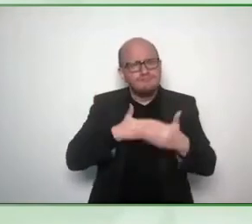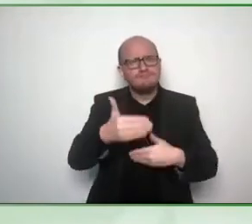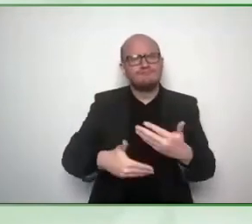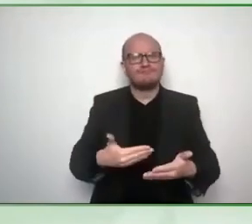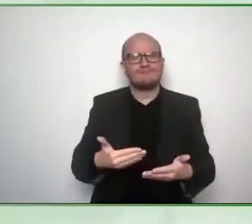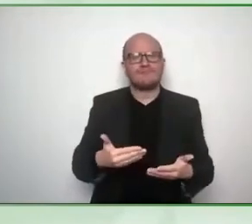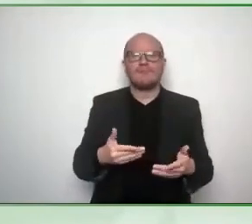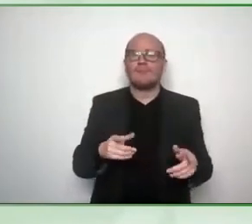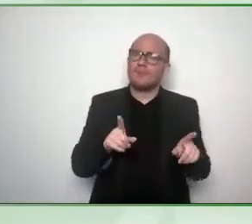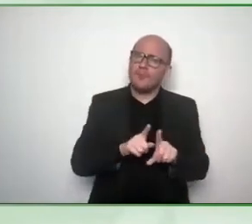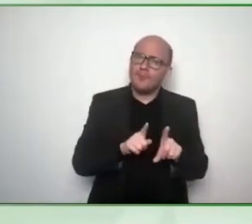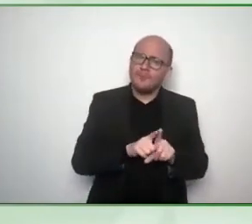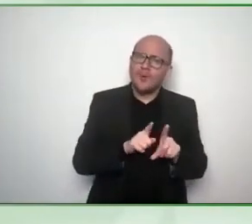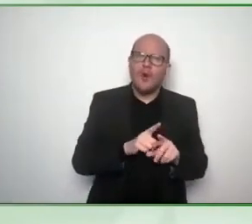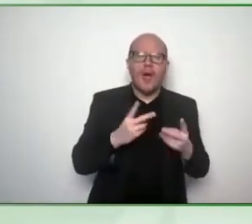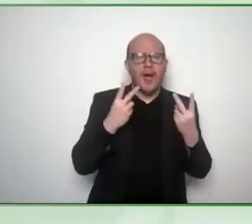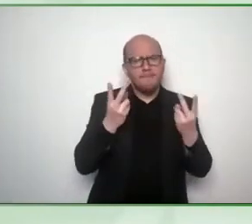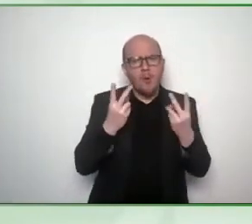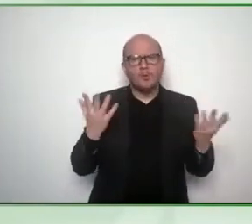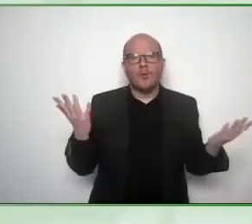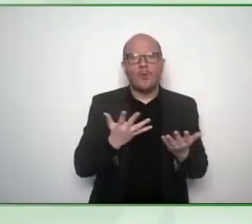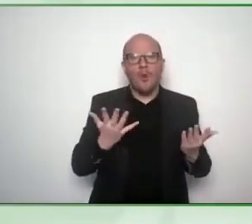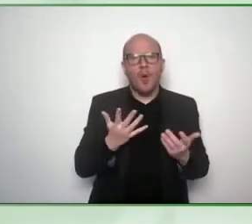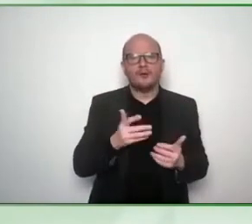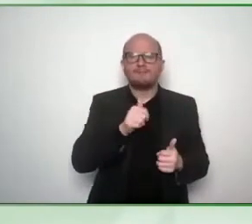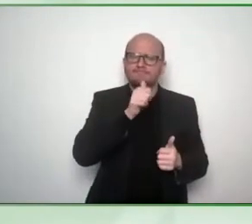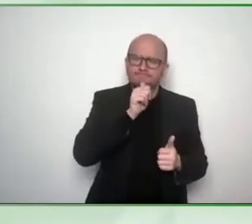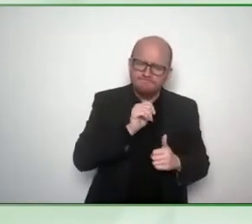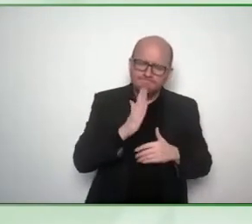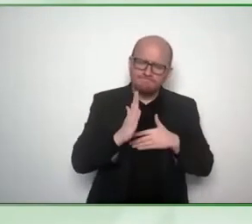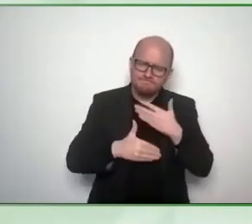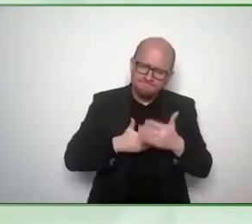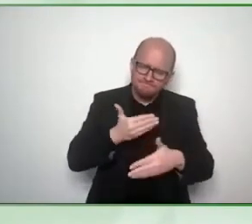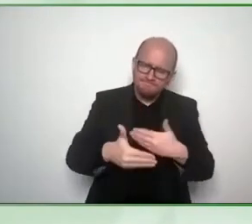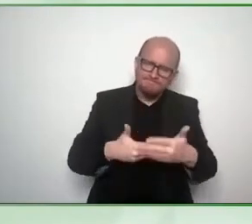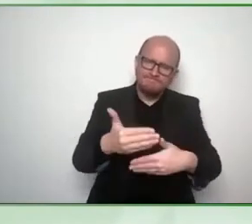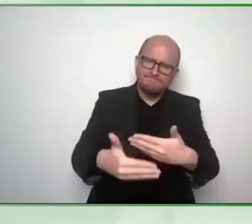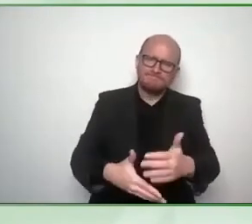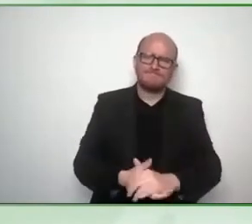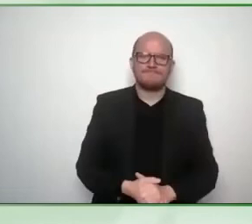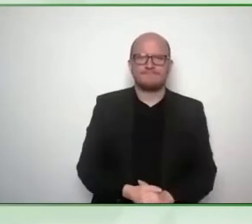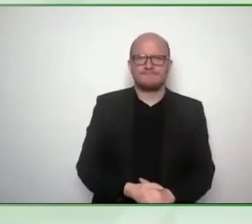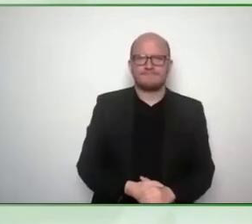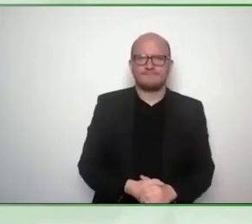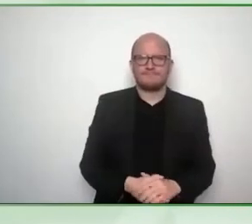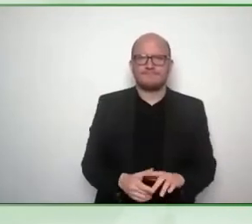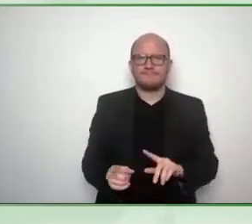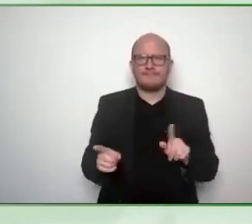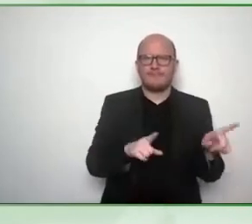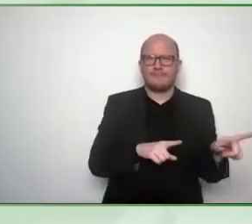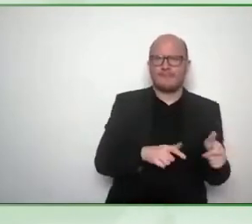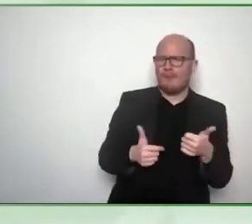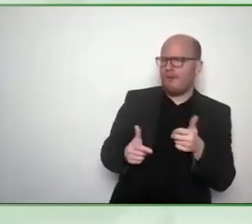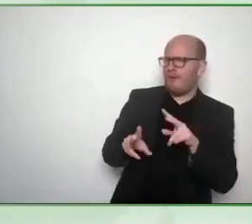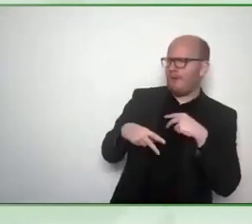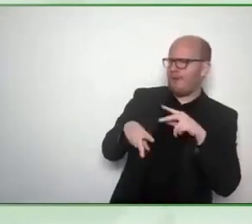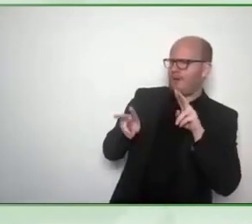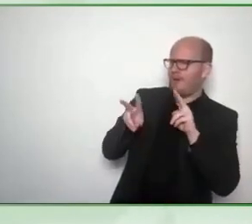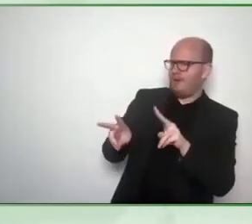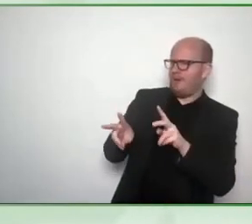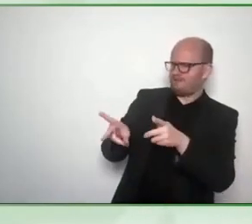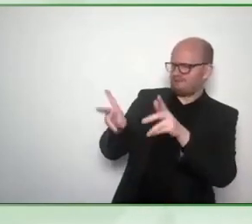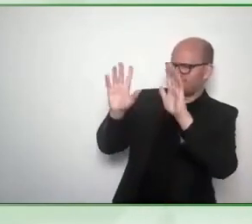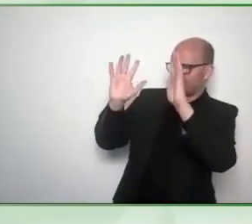absolutely brilliant i i i think i need you to come in and do a guest lecture for my students because you nailed it that's a really good